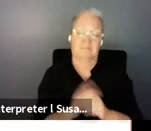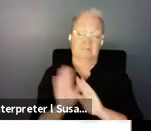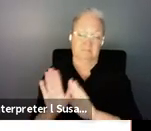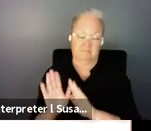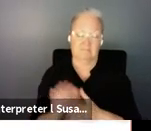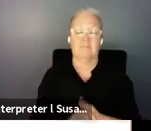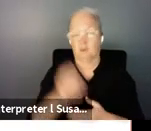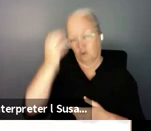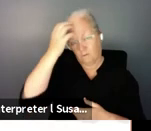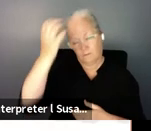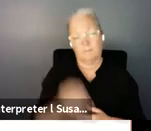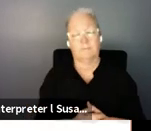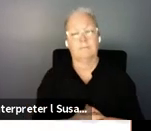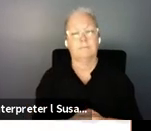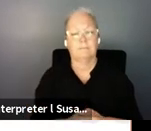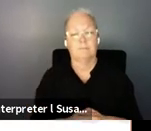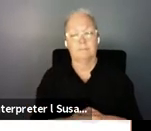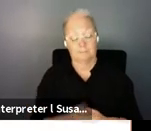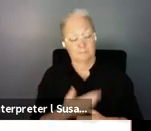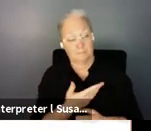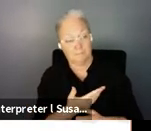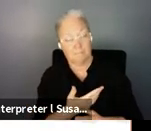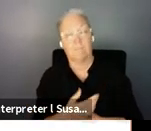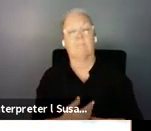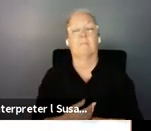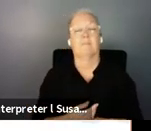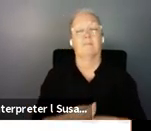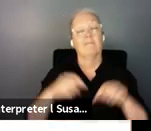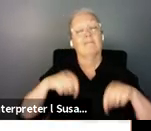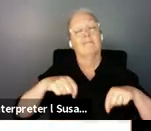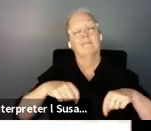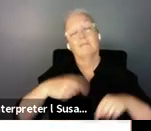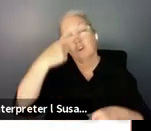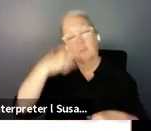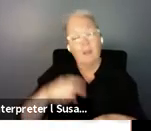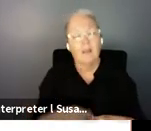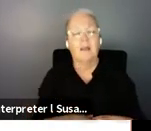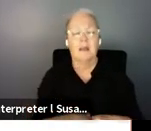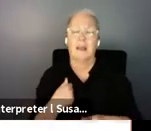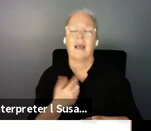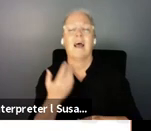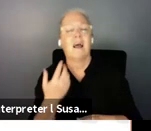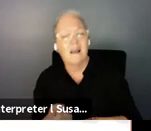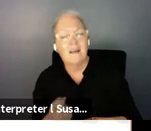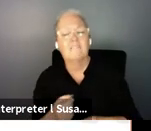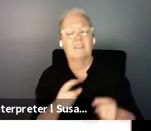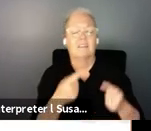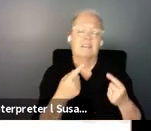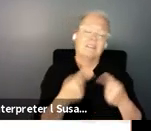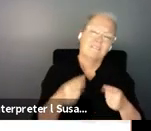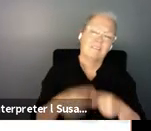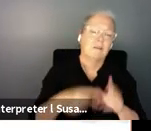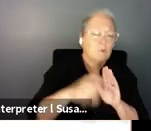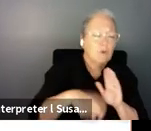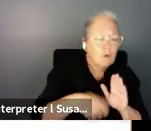next in thailand we have quite a number of social protection programs and benefits for persons